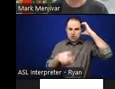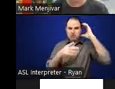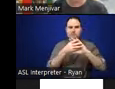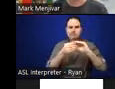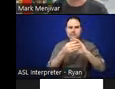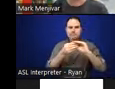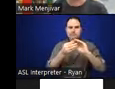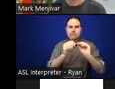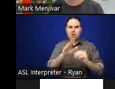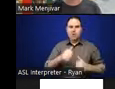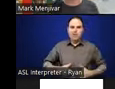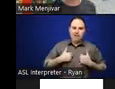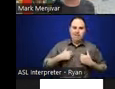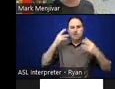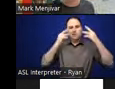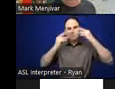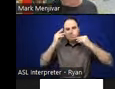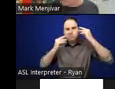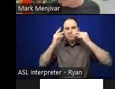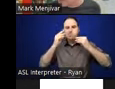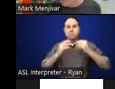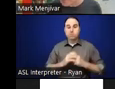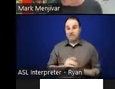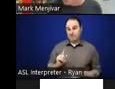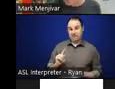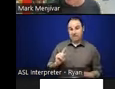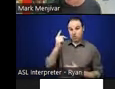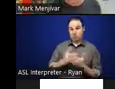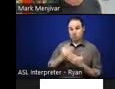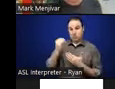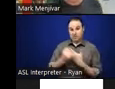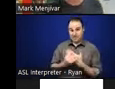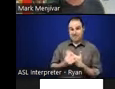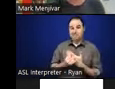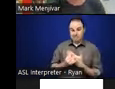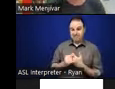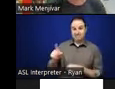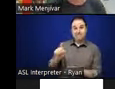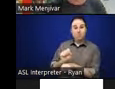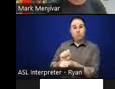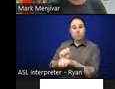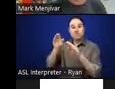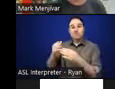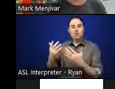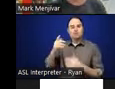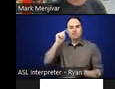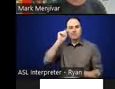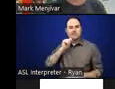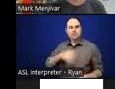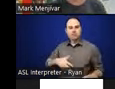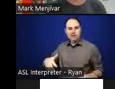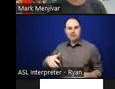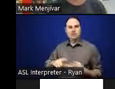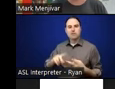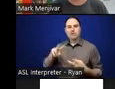life and about different experiences. The first project that Michael worked on was around teen pregnancy. The second project, multi-years,